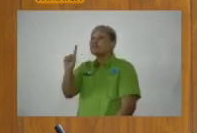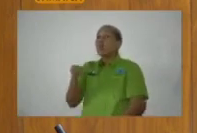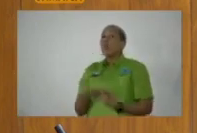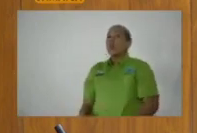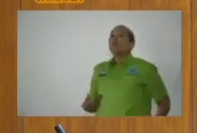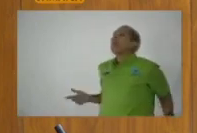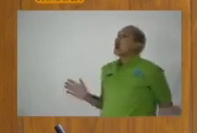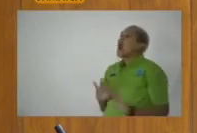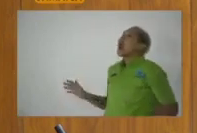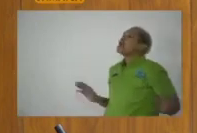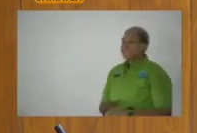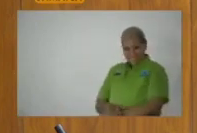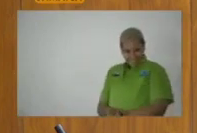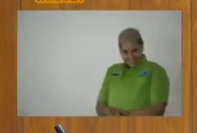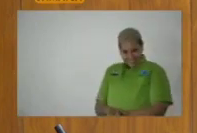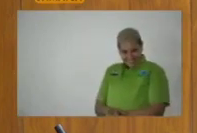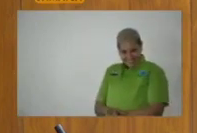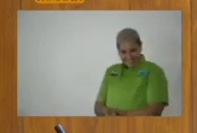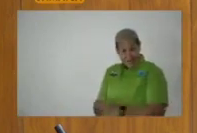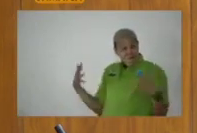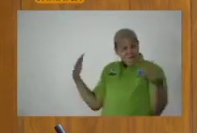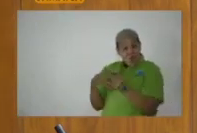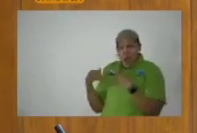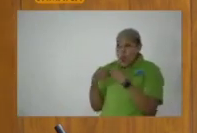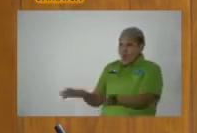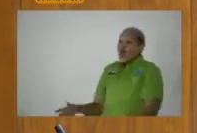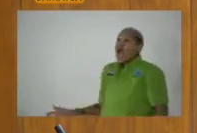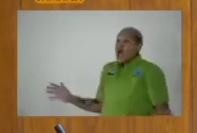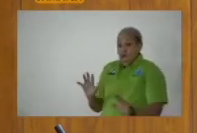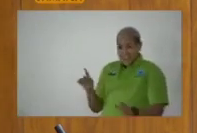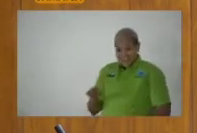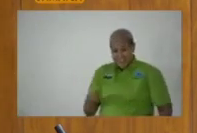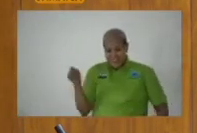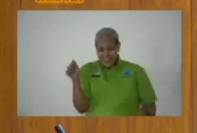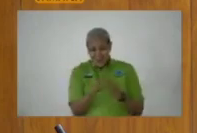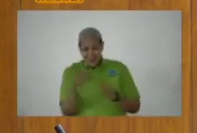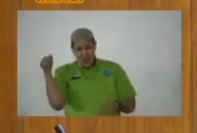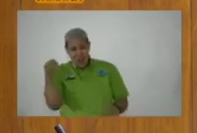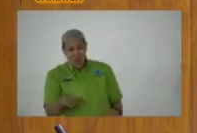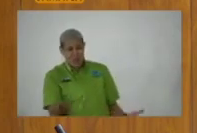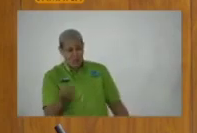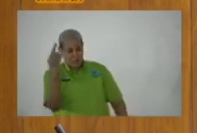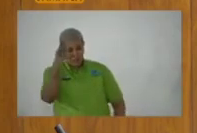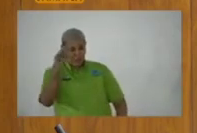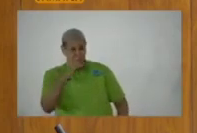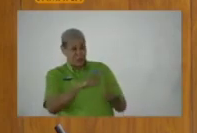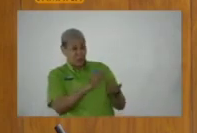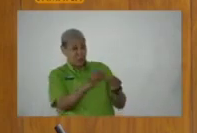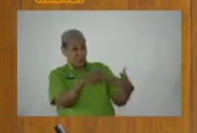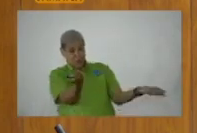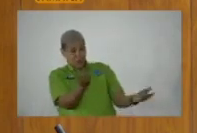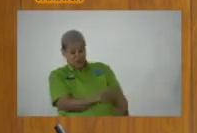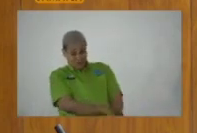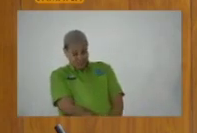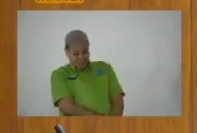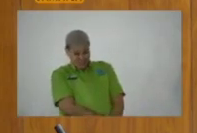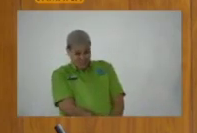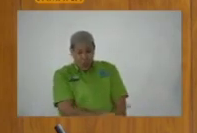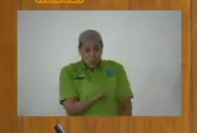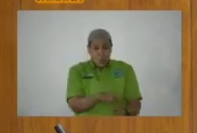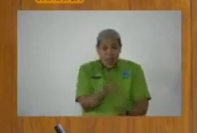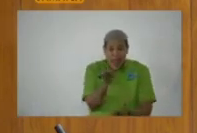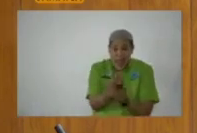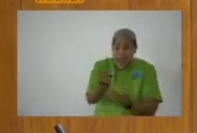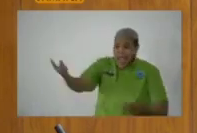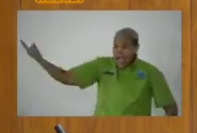They are afraid to face the people. And you come here with this reason about economic uncertainty. When